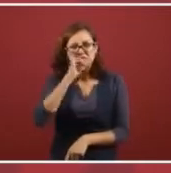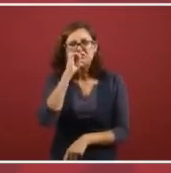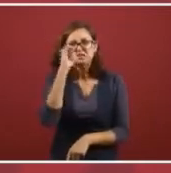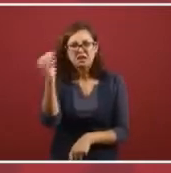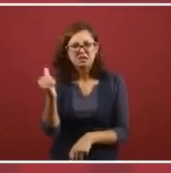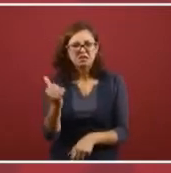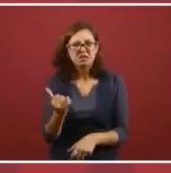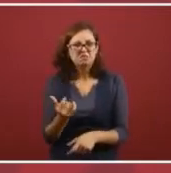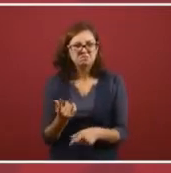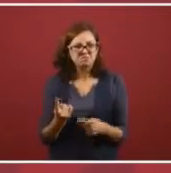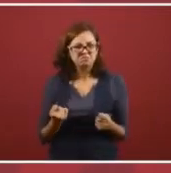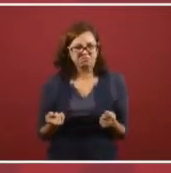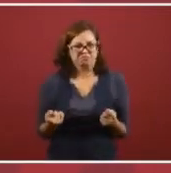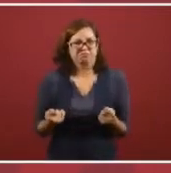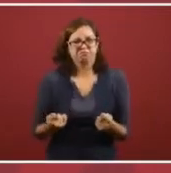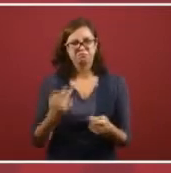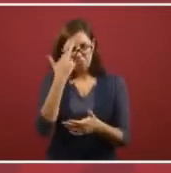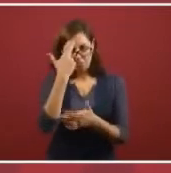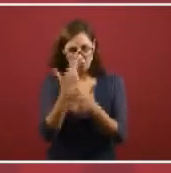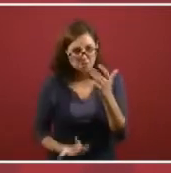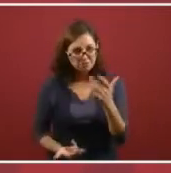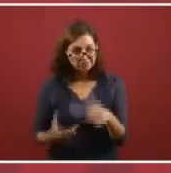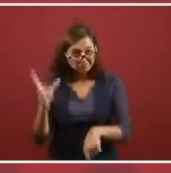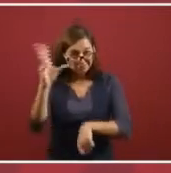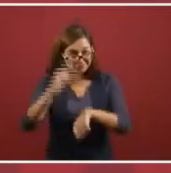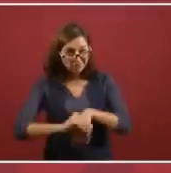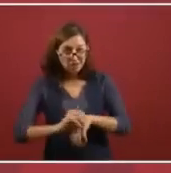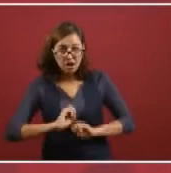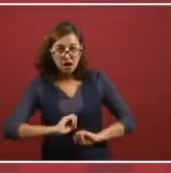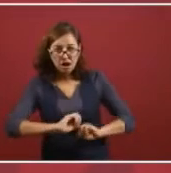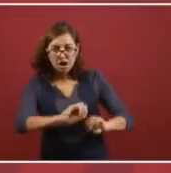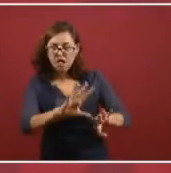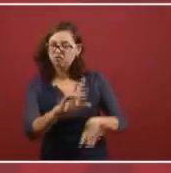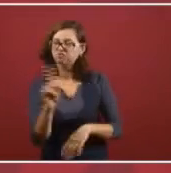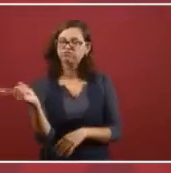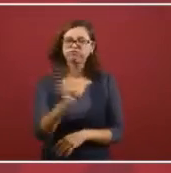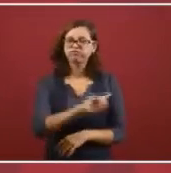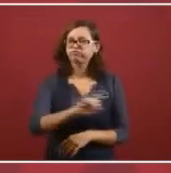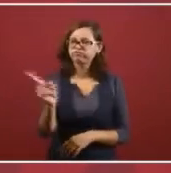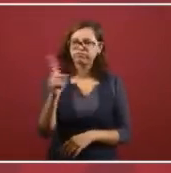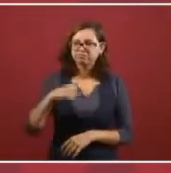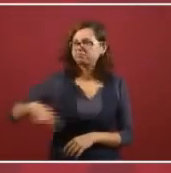illegal or, uh, running over or injustice.